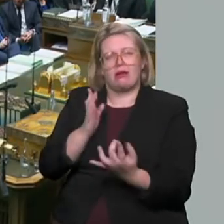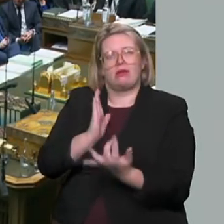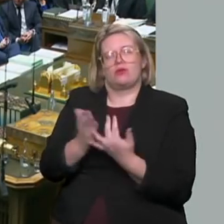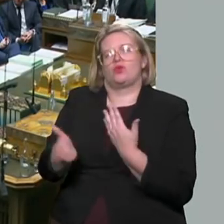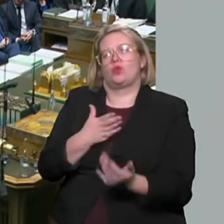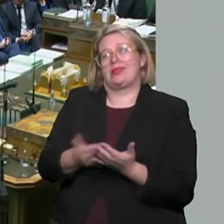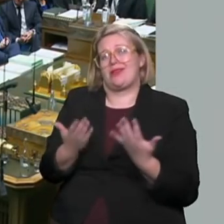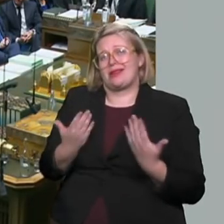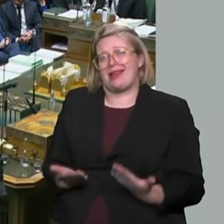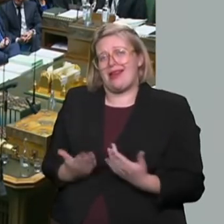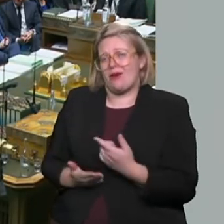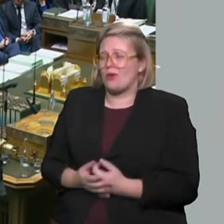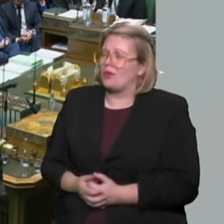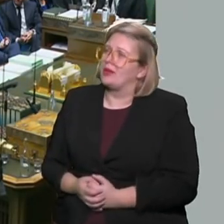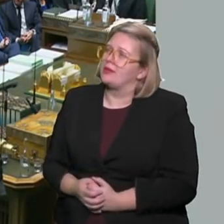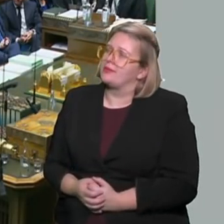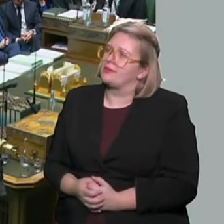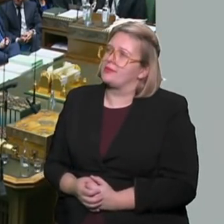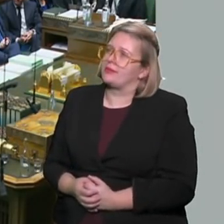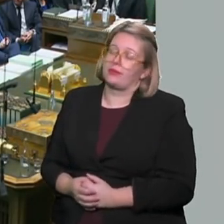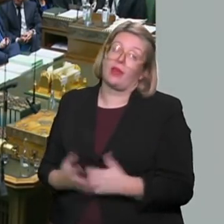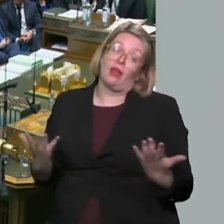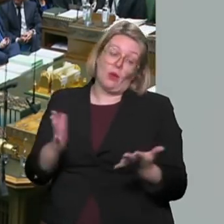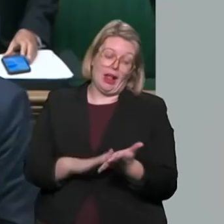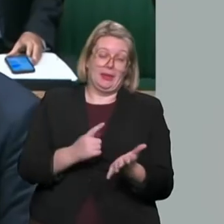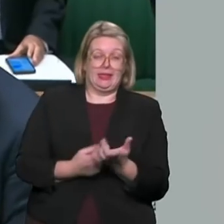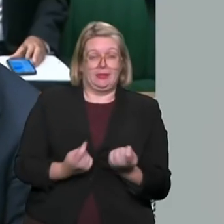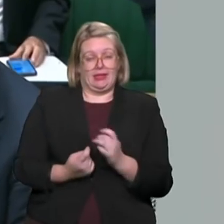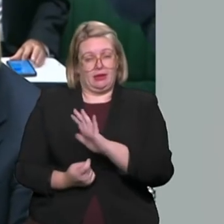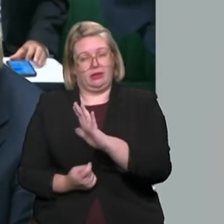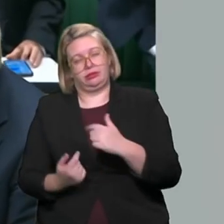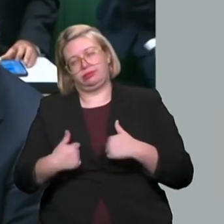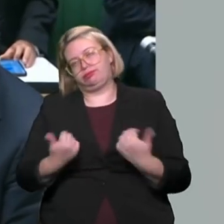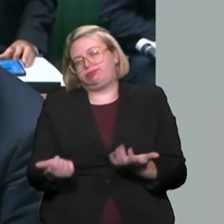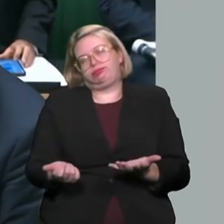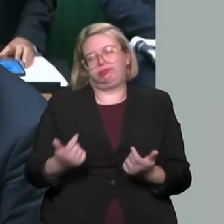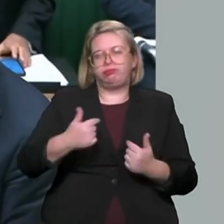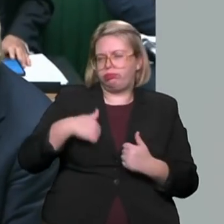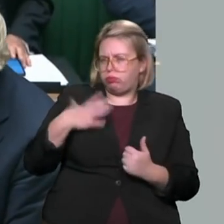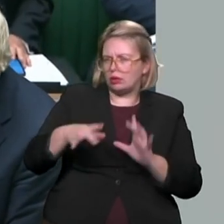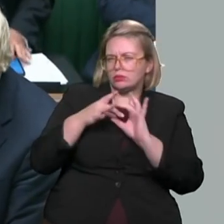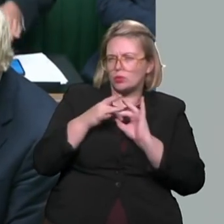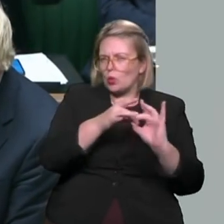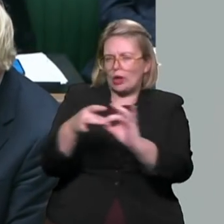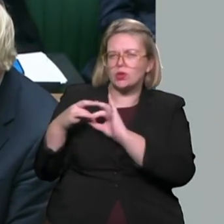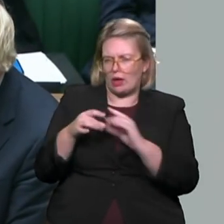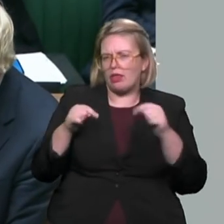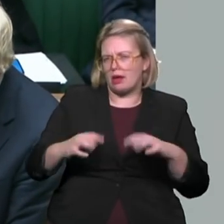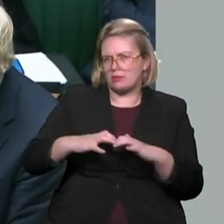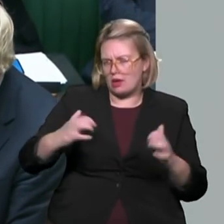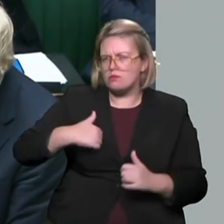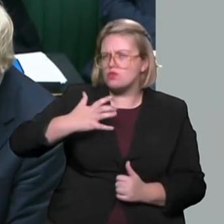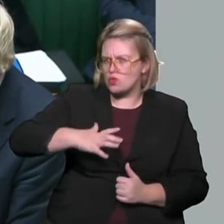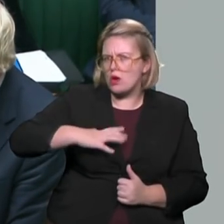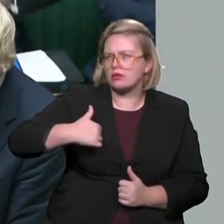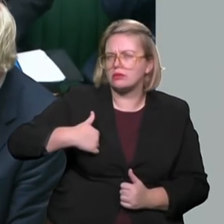The Prime Minister. The I am all in favour of a collegiate and co-operative approach, in which case I